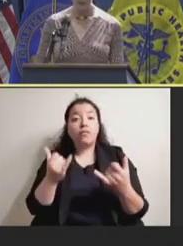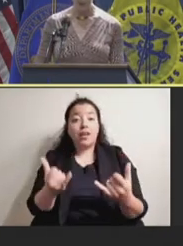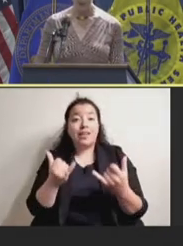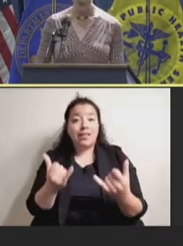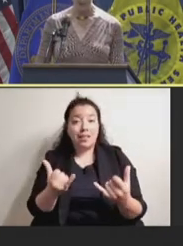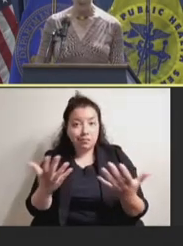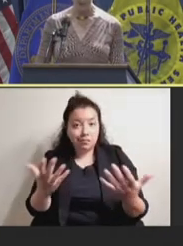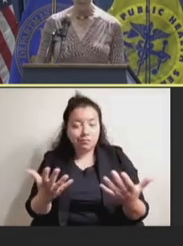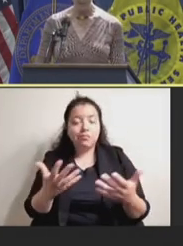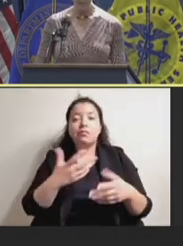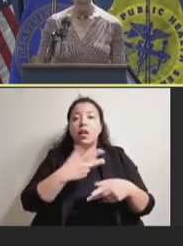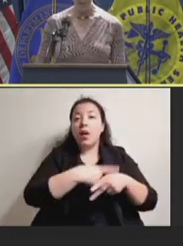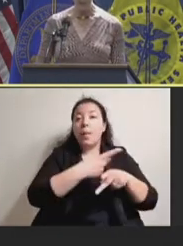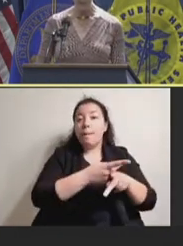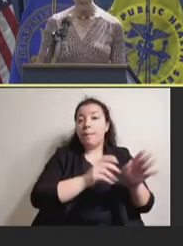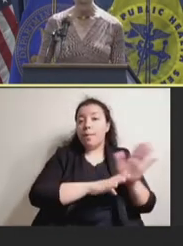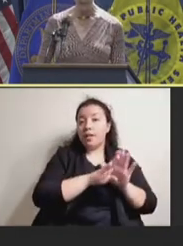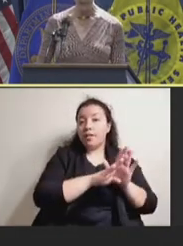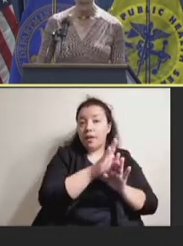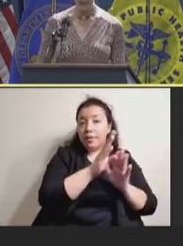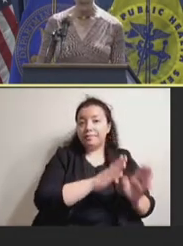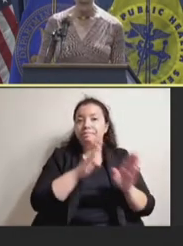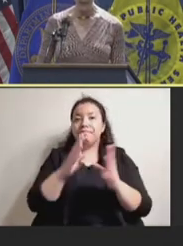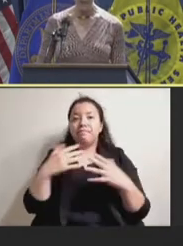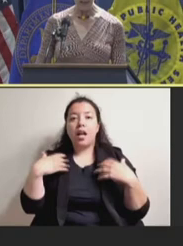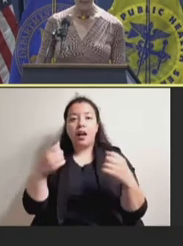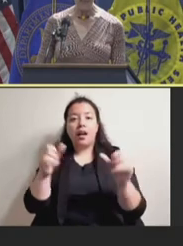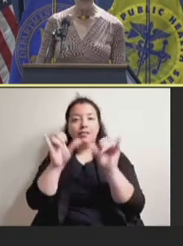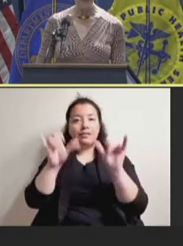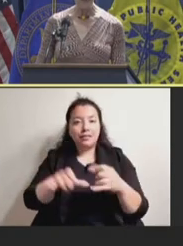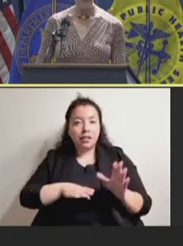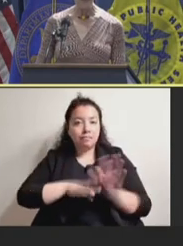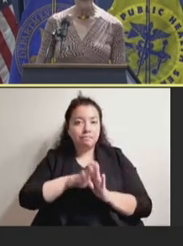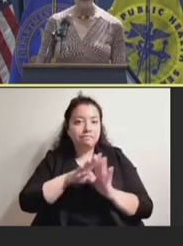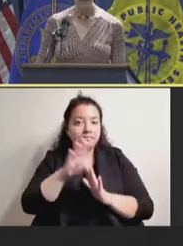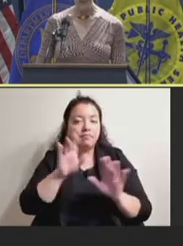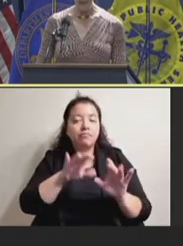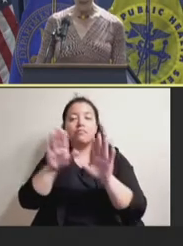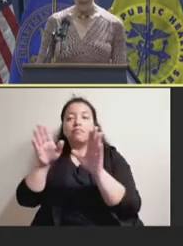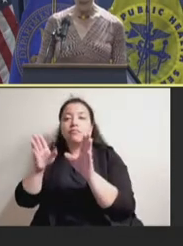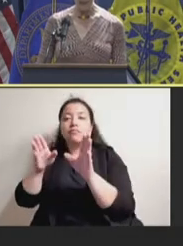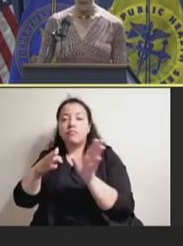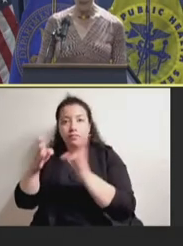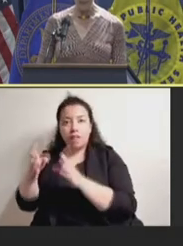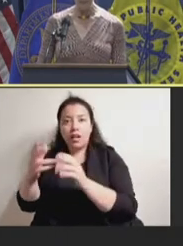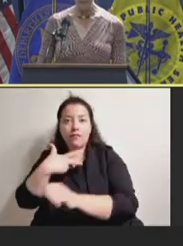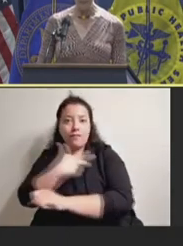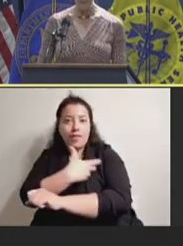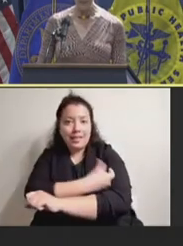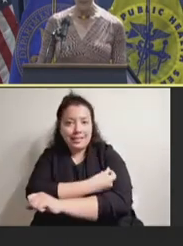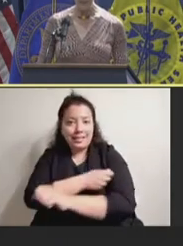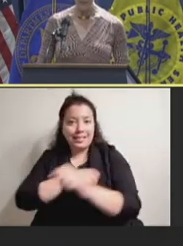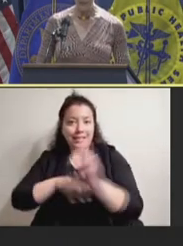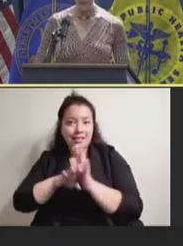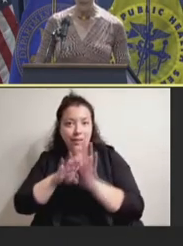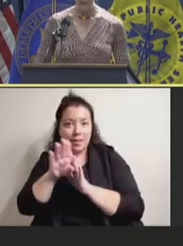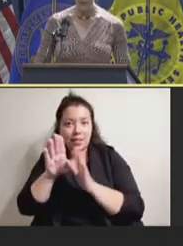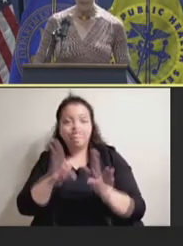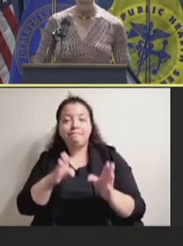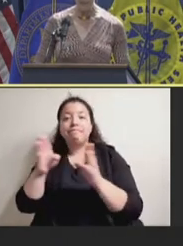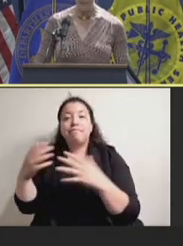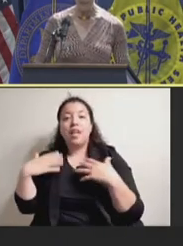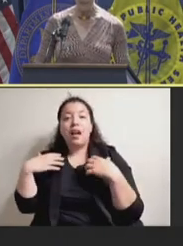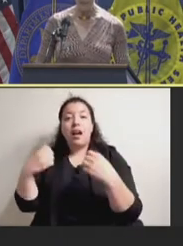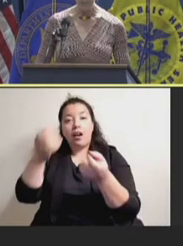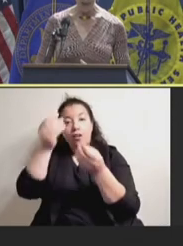product development, health system strengthening, vaccine development, health information systems development and